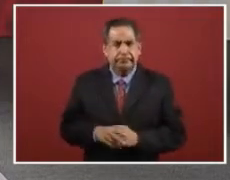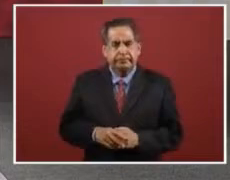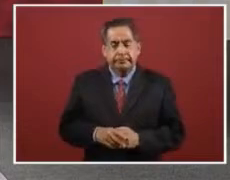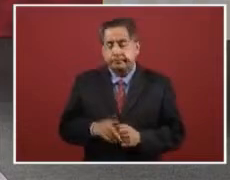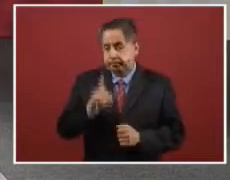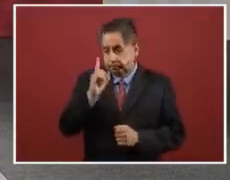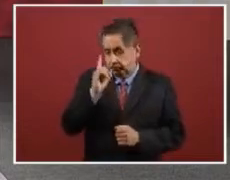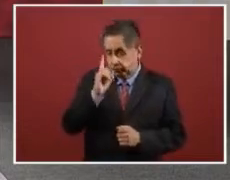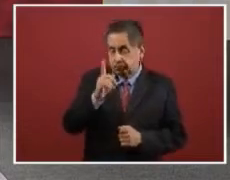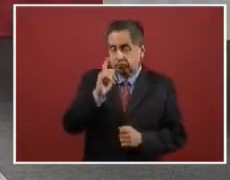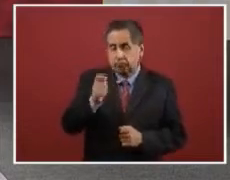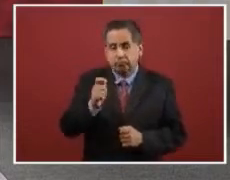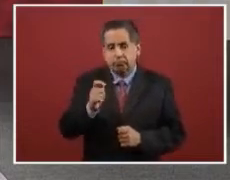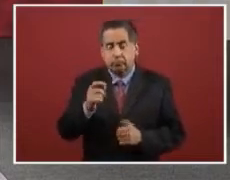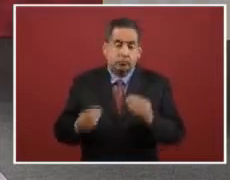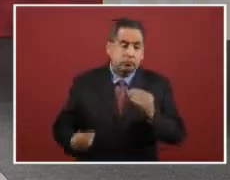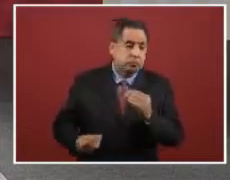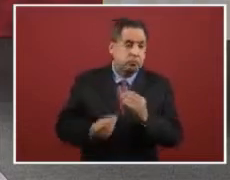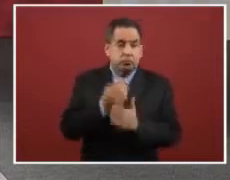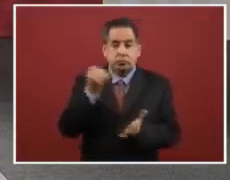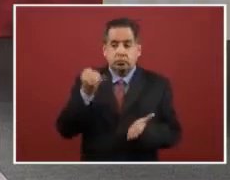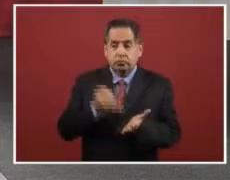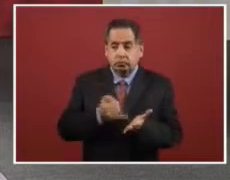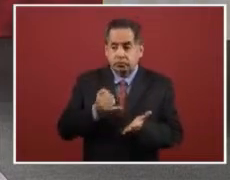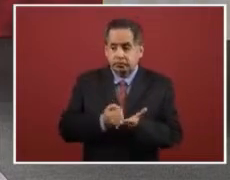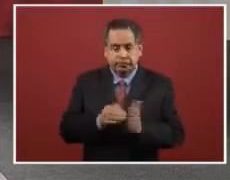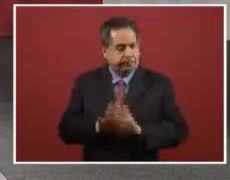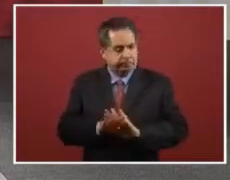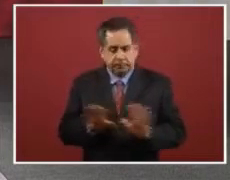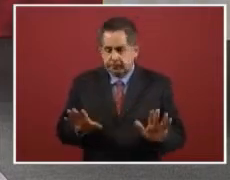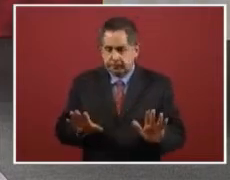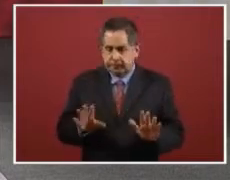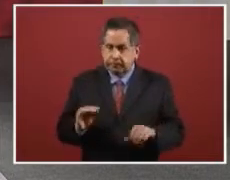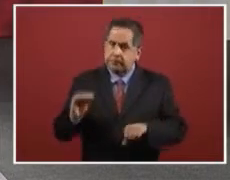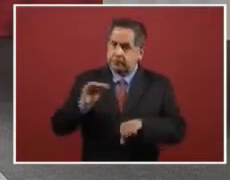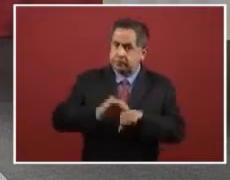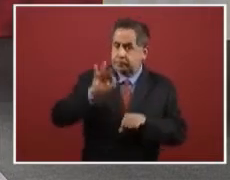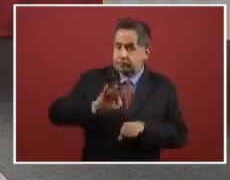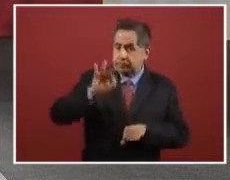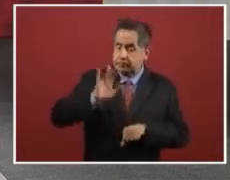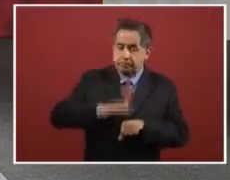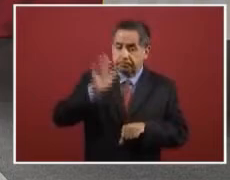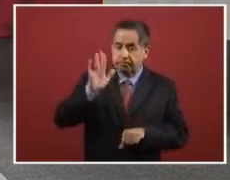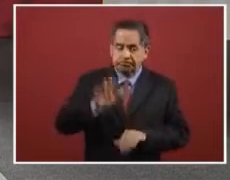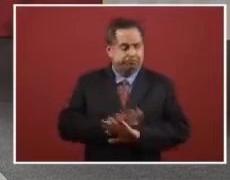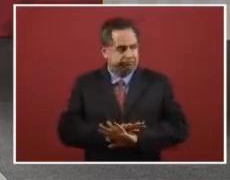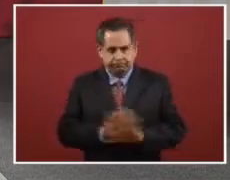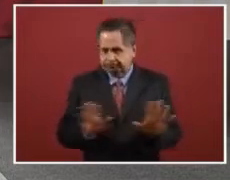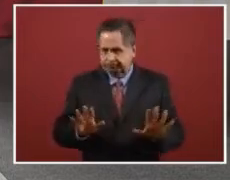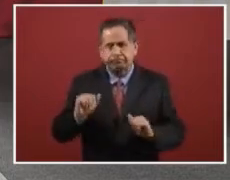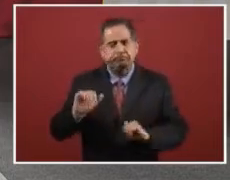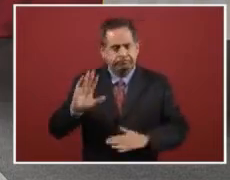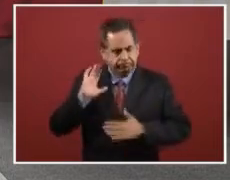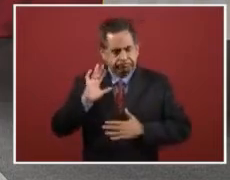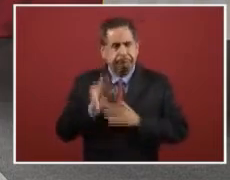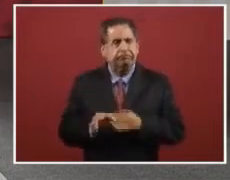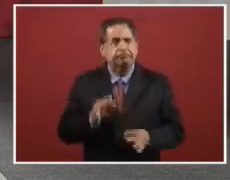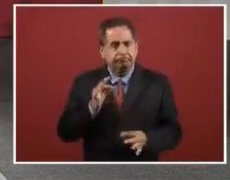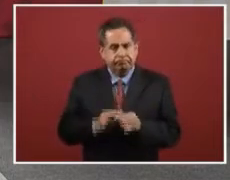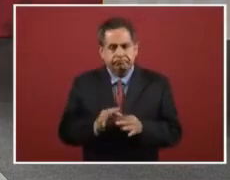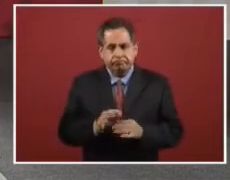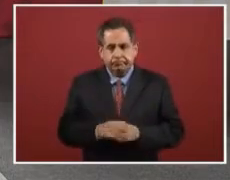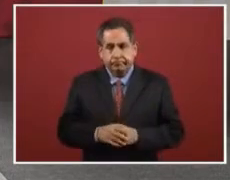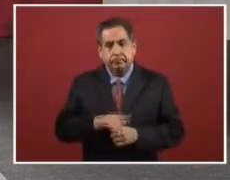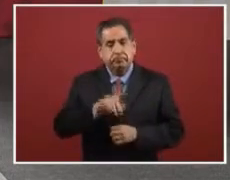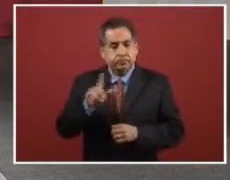and the most important part is not to increase taxes and the second